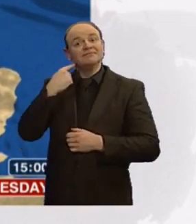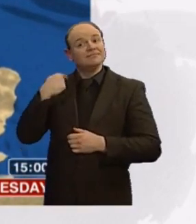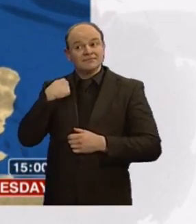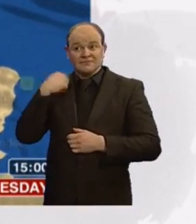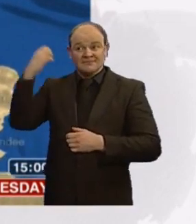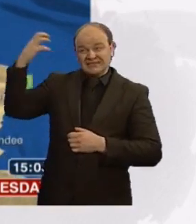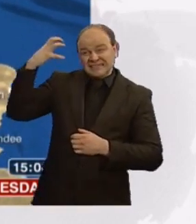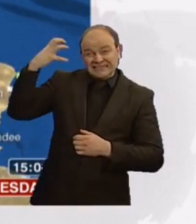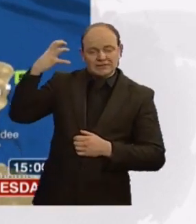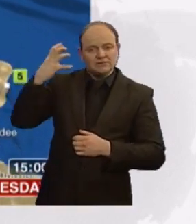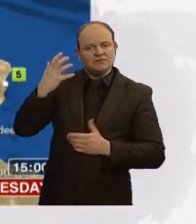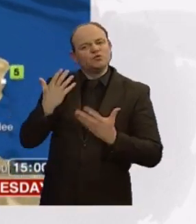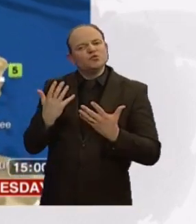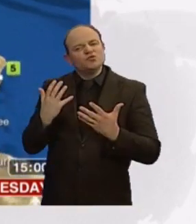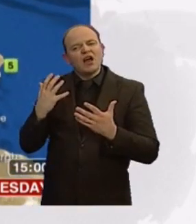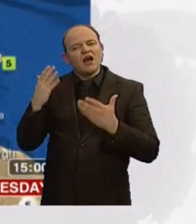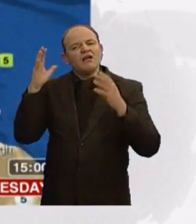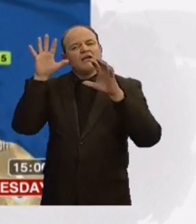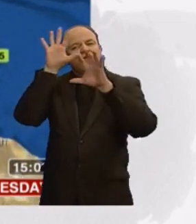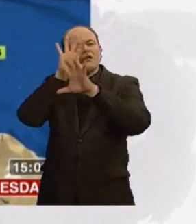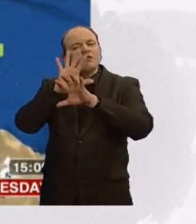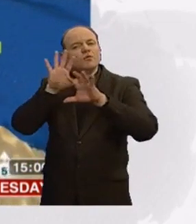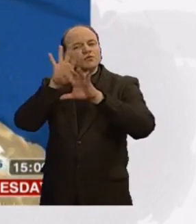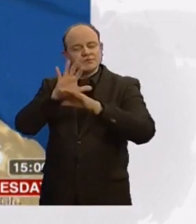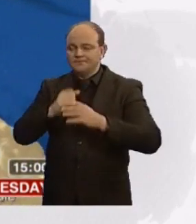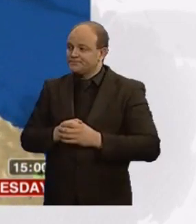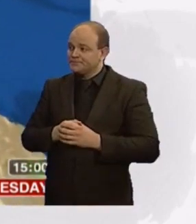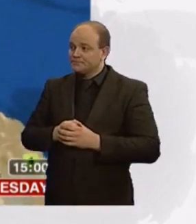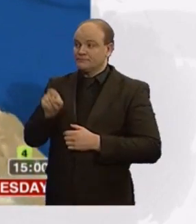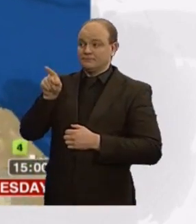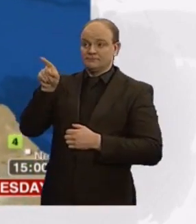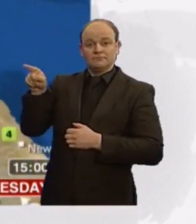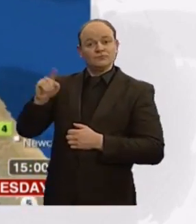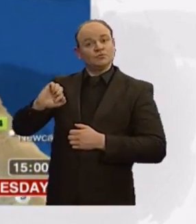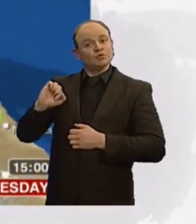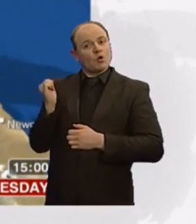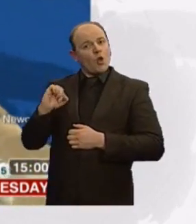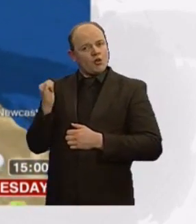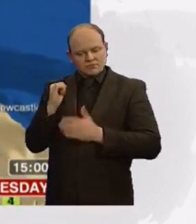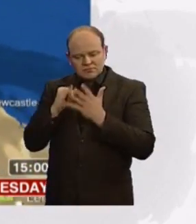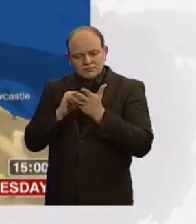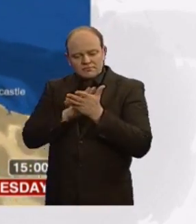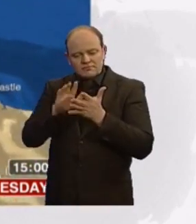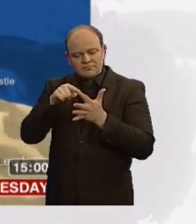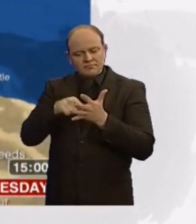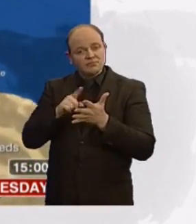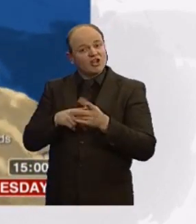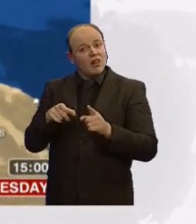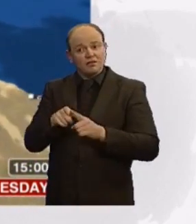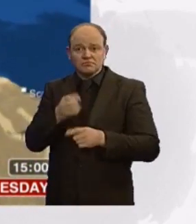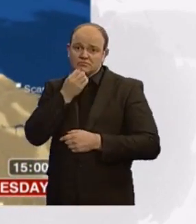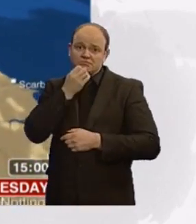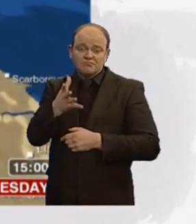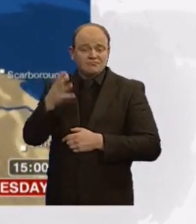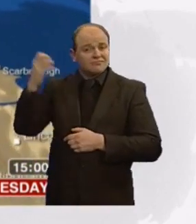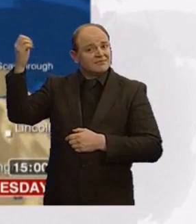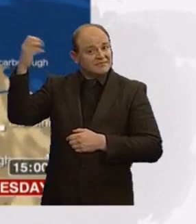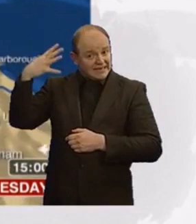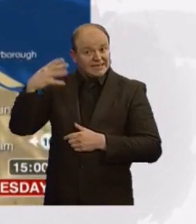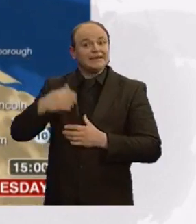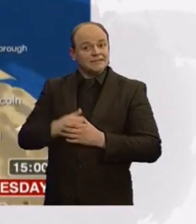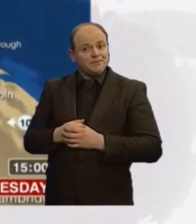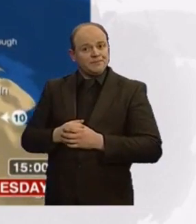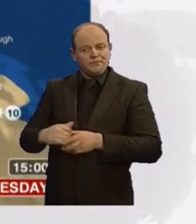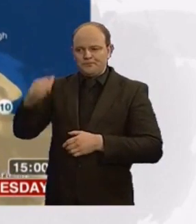skies though in northeast Scotland this afternoon, and for the Northern Isles, particularly into Shetland, where there's plenty of sunshine on offer. But we move further